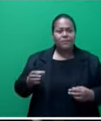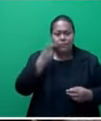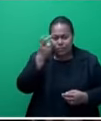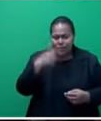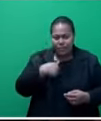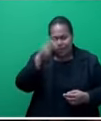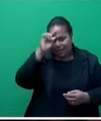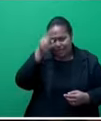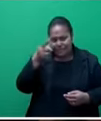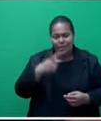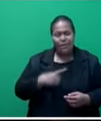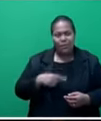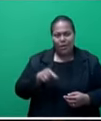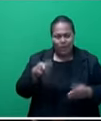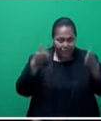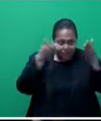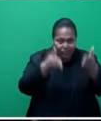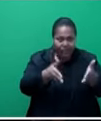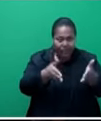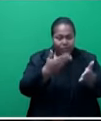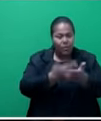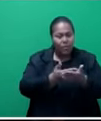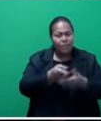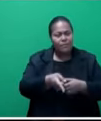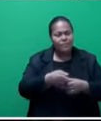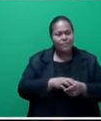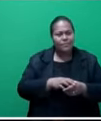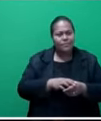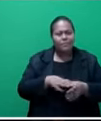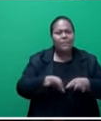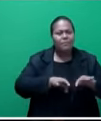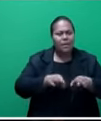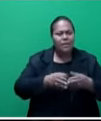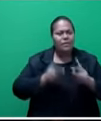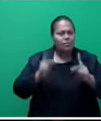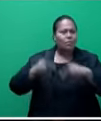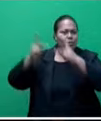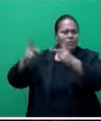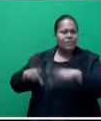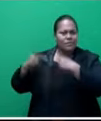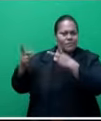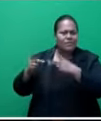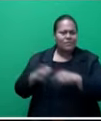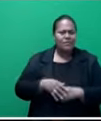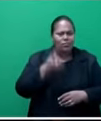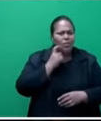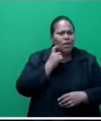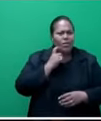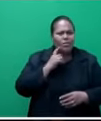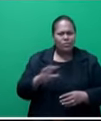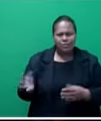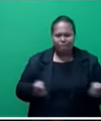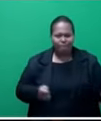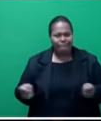why he would have concentrated on looking at some of the plans and proposals and facilitating, you know, investment in